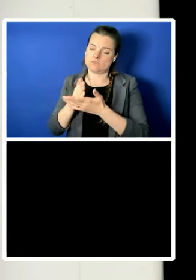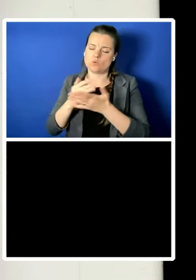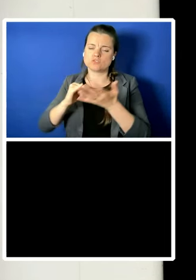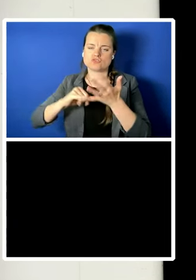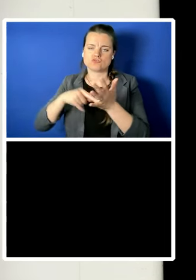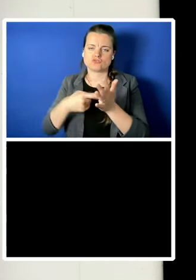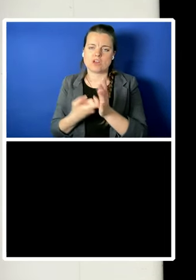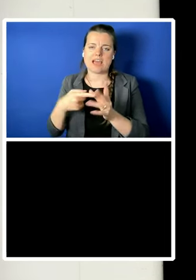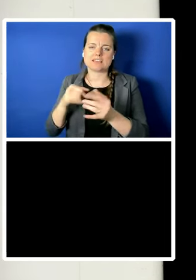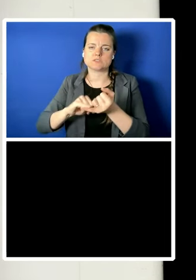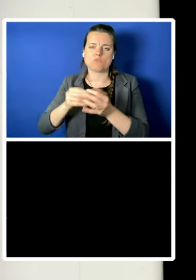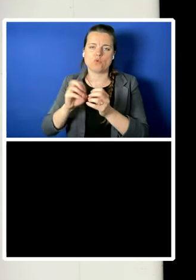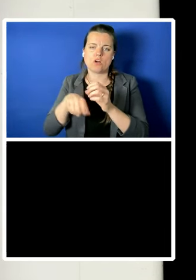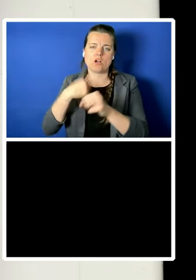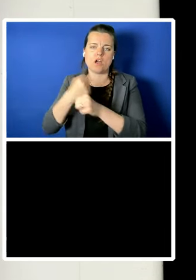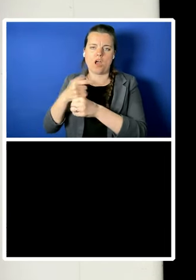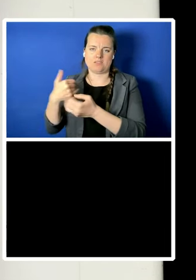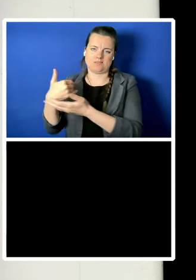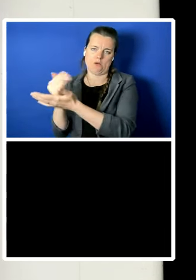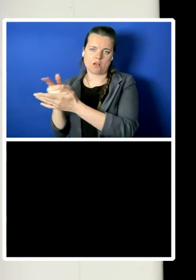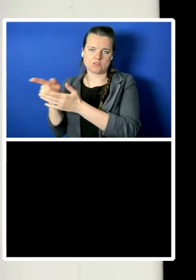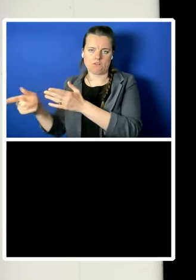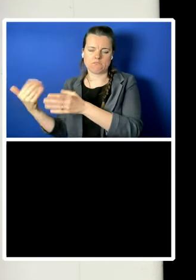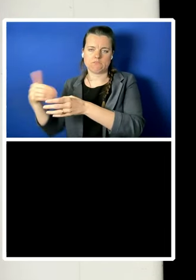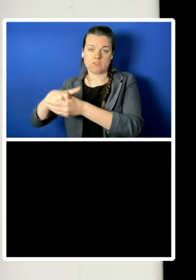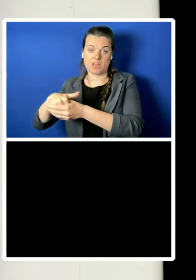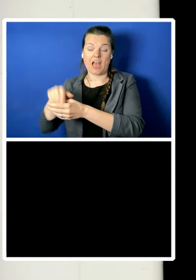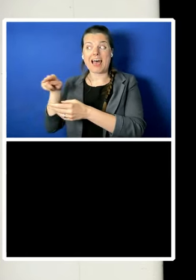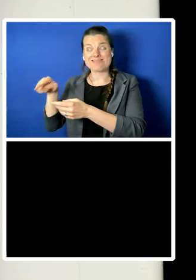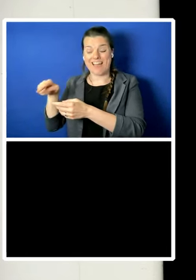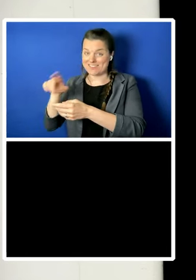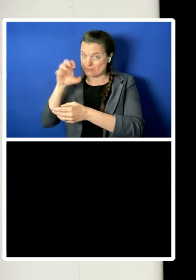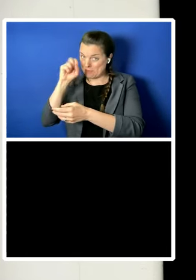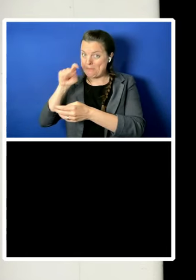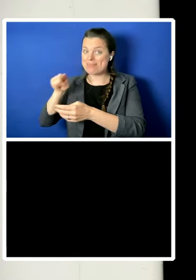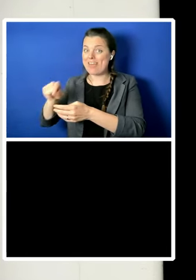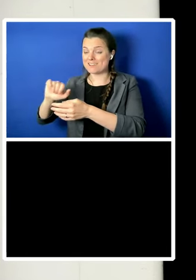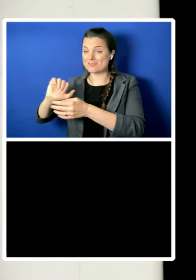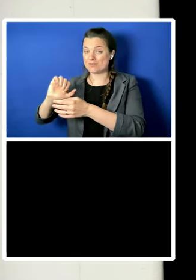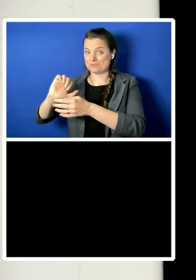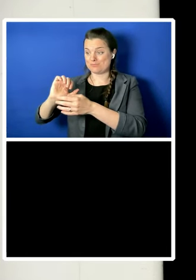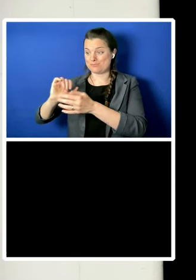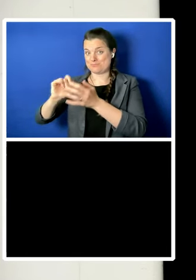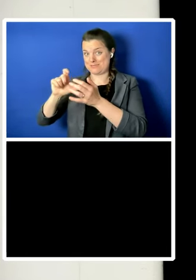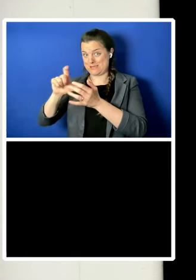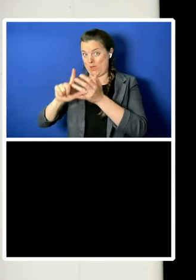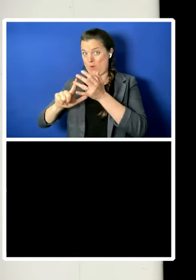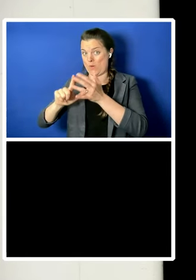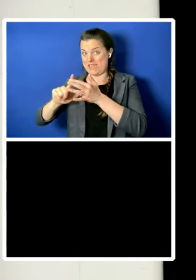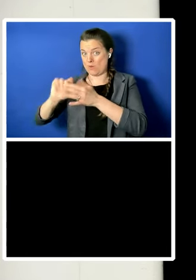and which was founded by the Treaty of